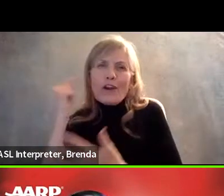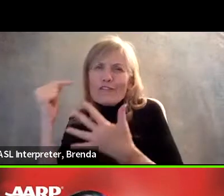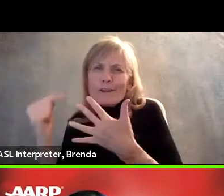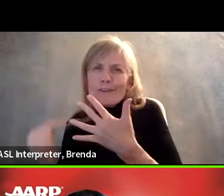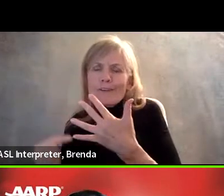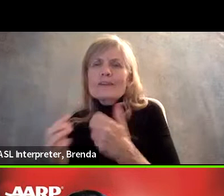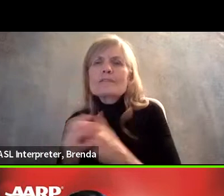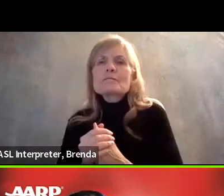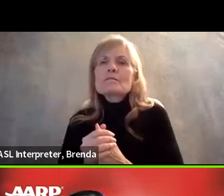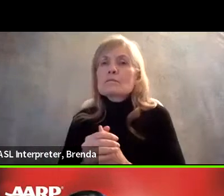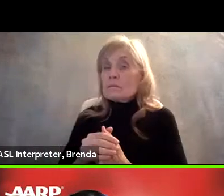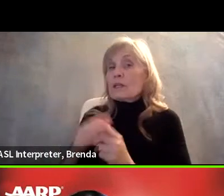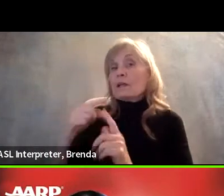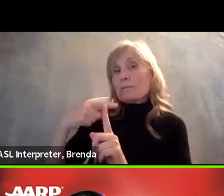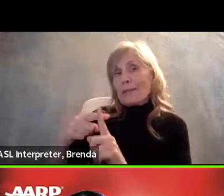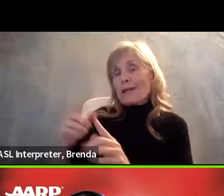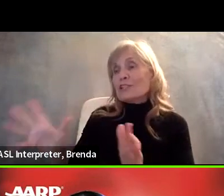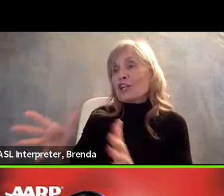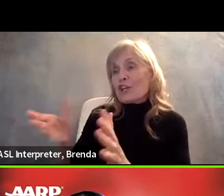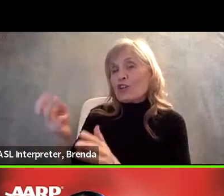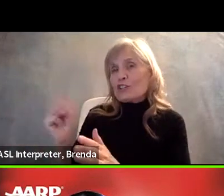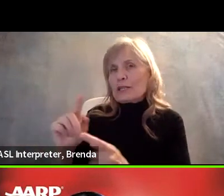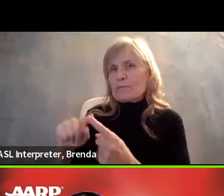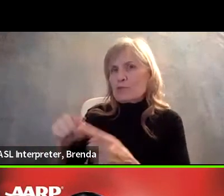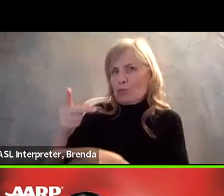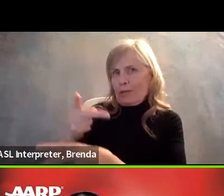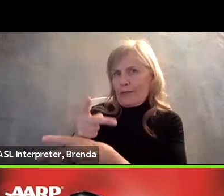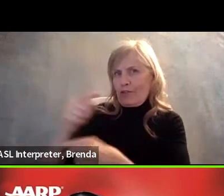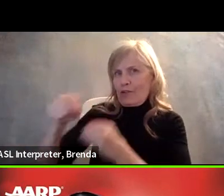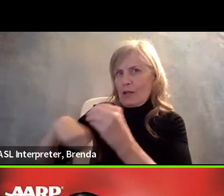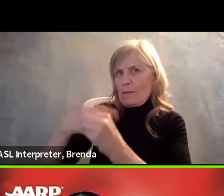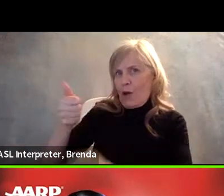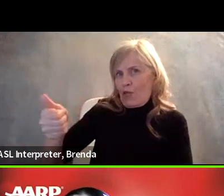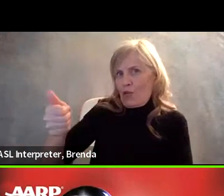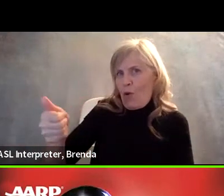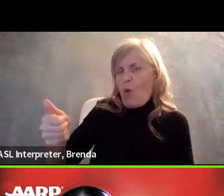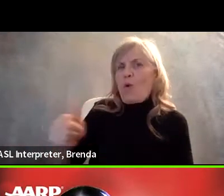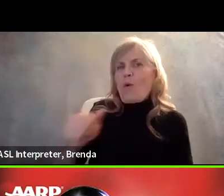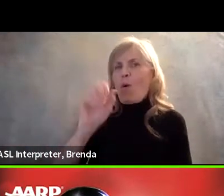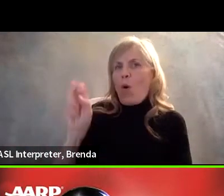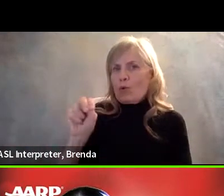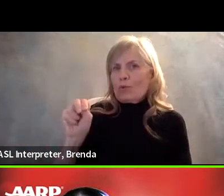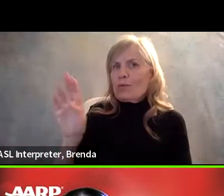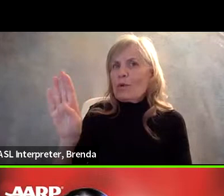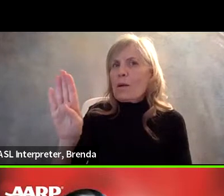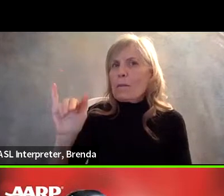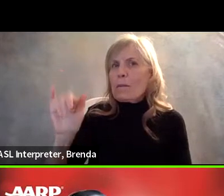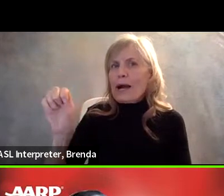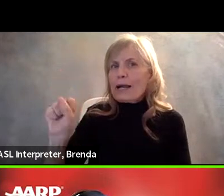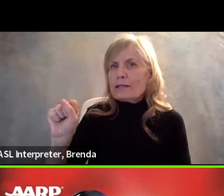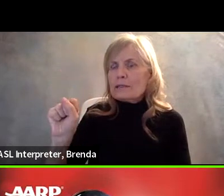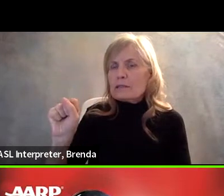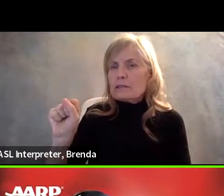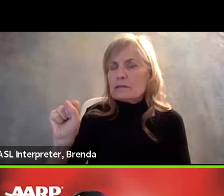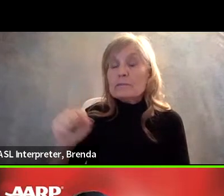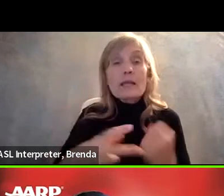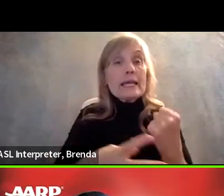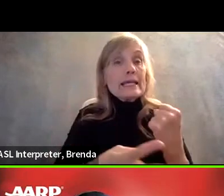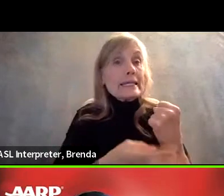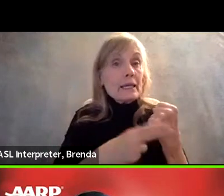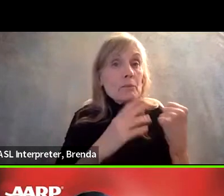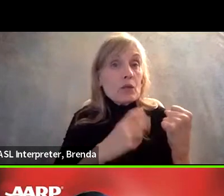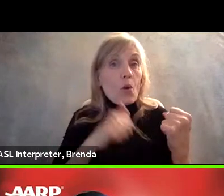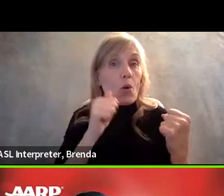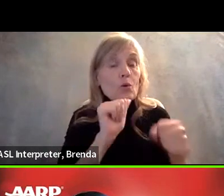encourage them to, to check that type of, of bias. Uh, in terms of retaining older workers, flexibility is the name of the game.